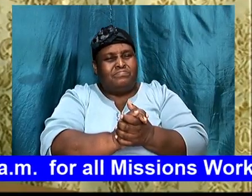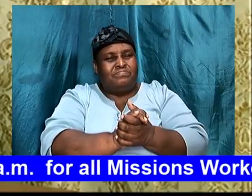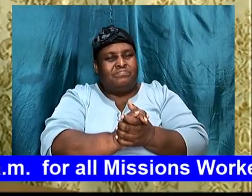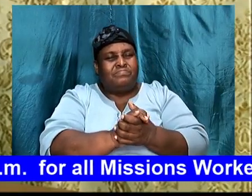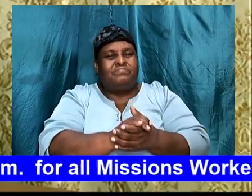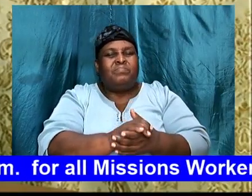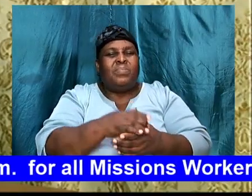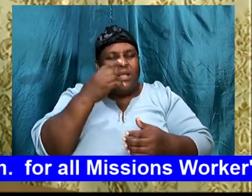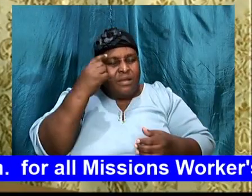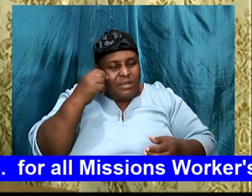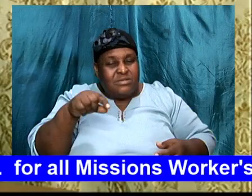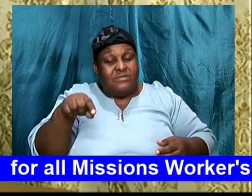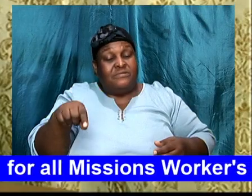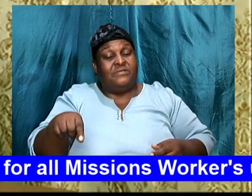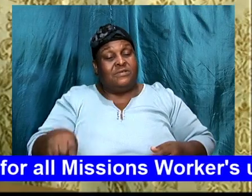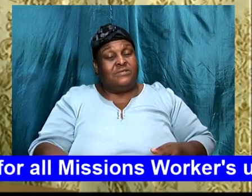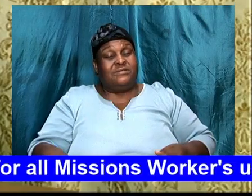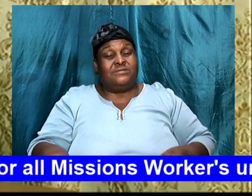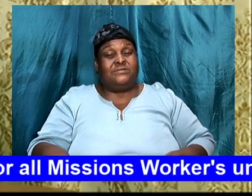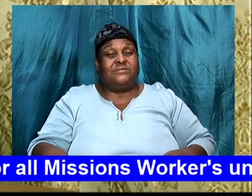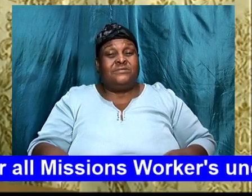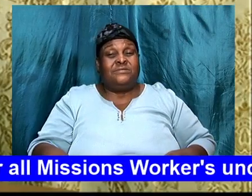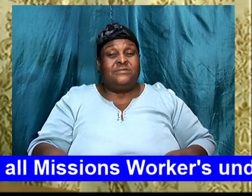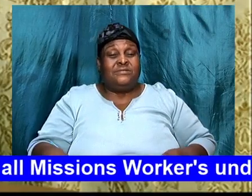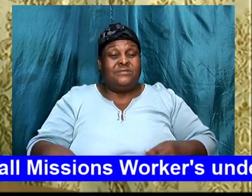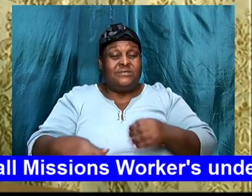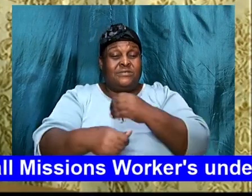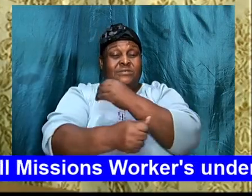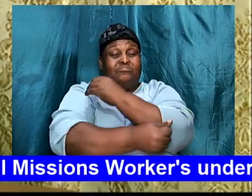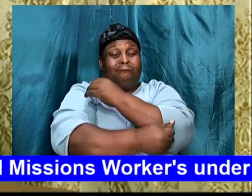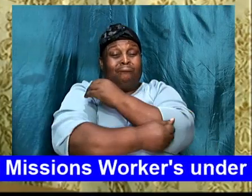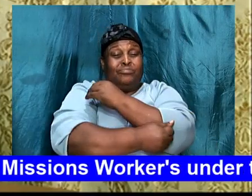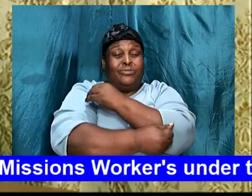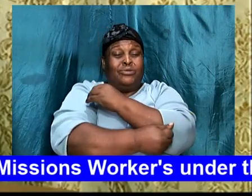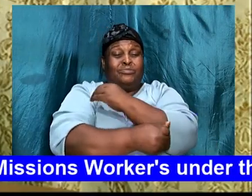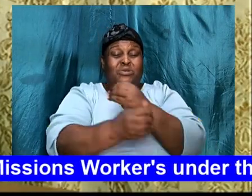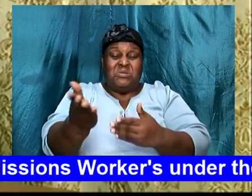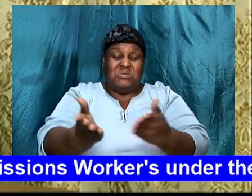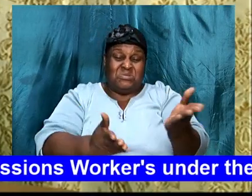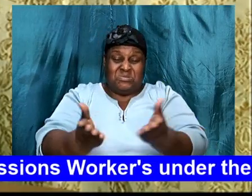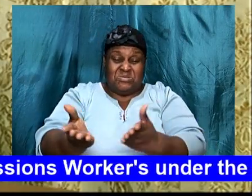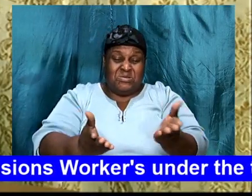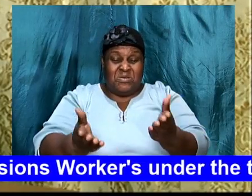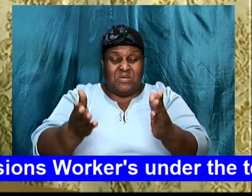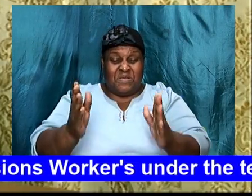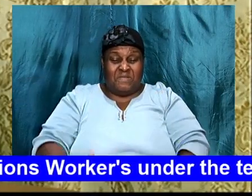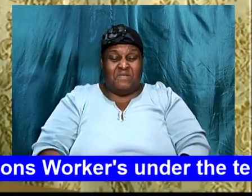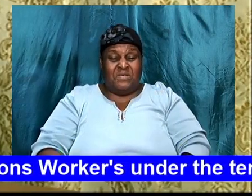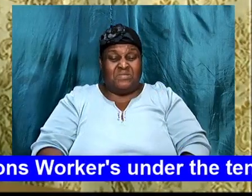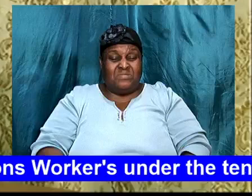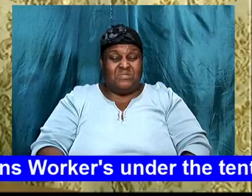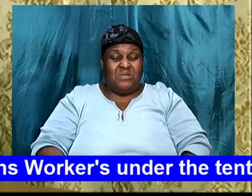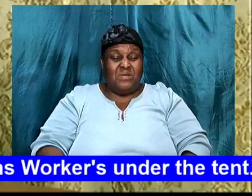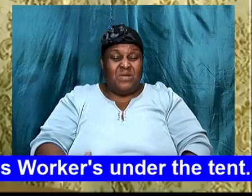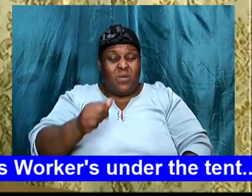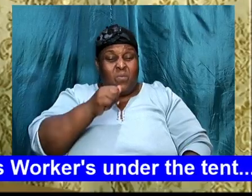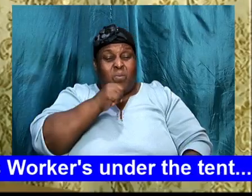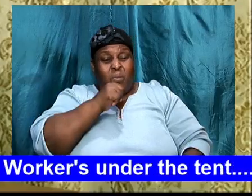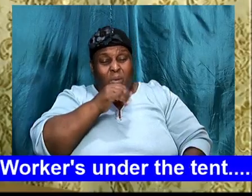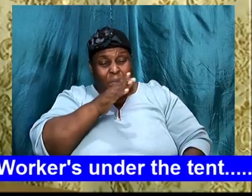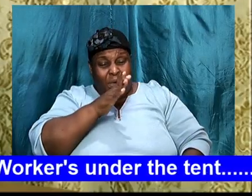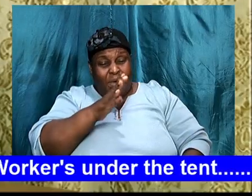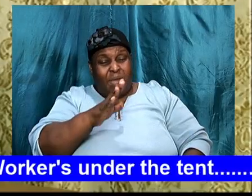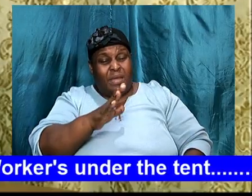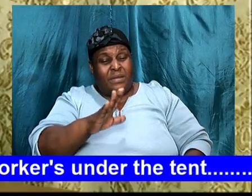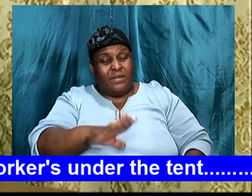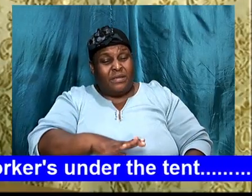because of this, Abraham, took the born woman, for a wife. And they, bear a son, and his